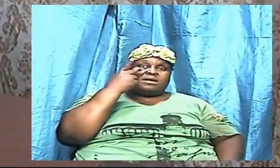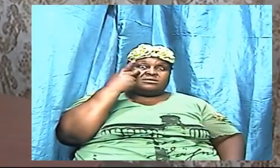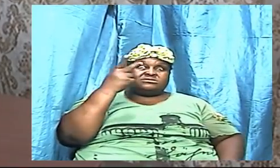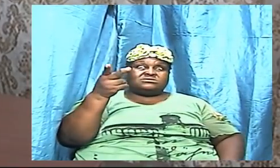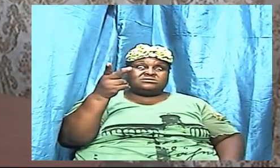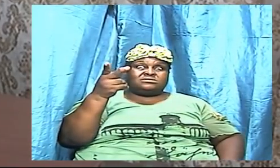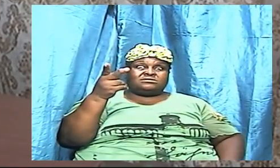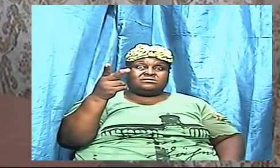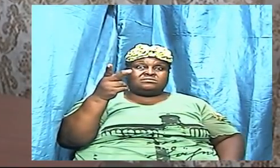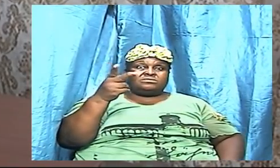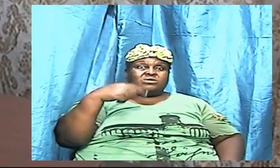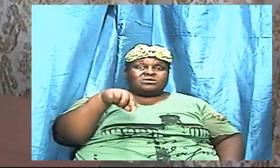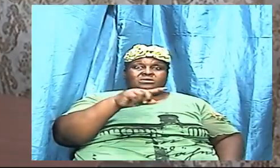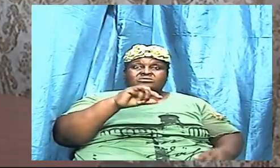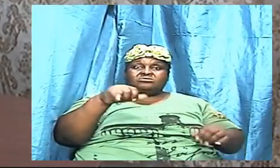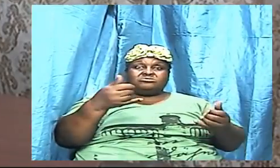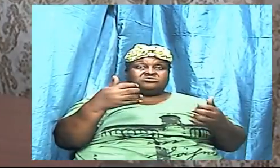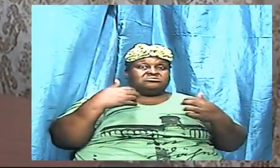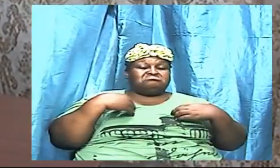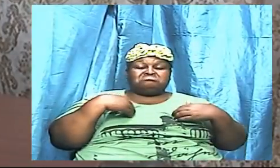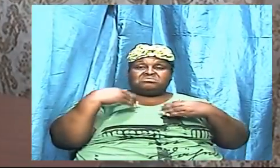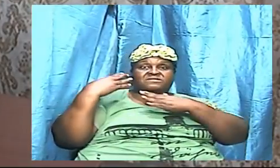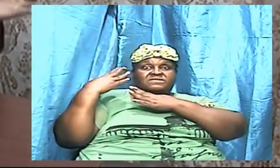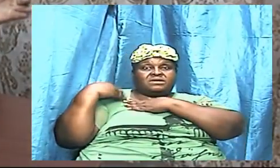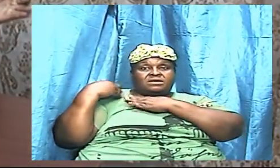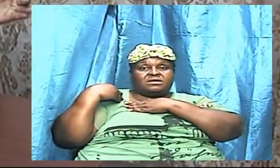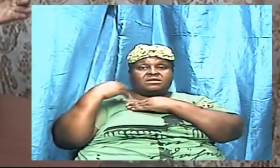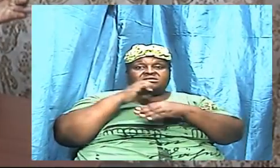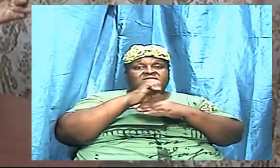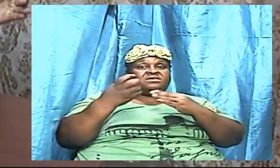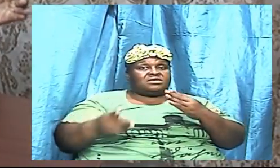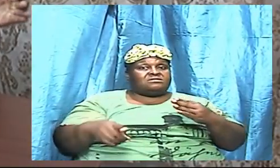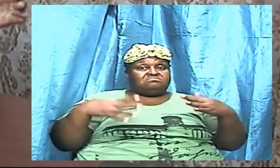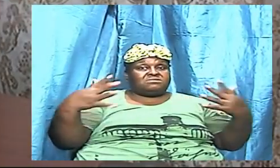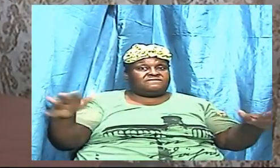to accept it but at the end of the day